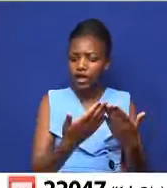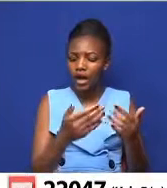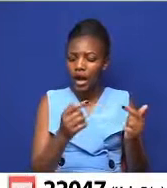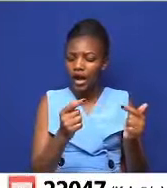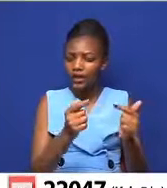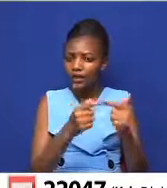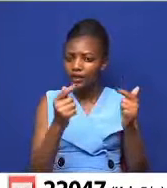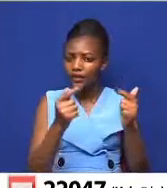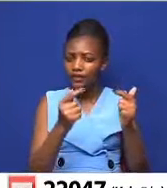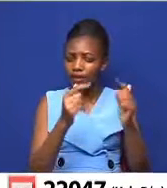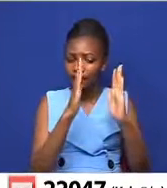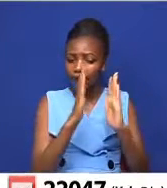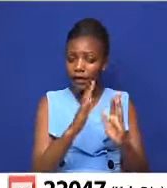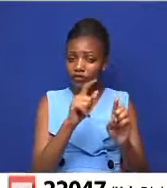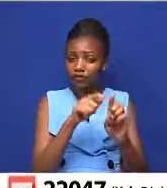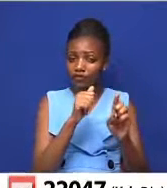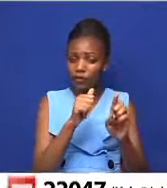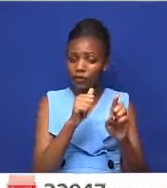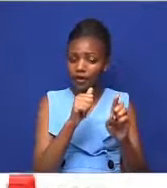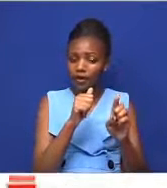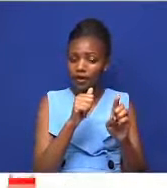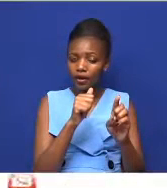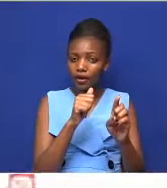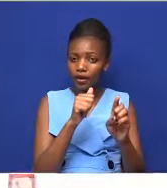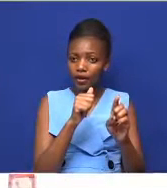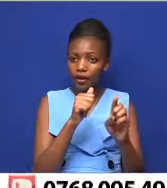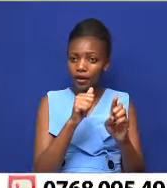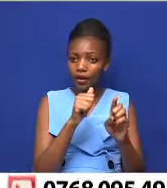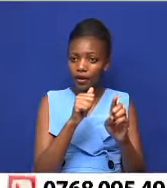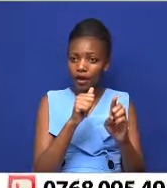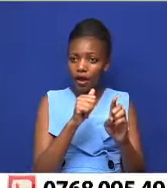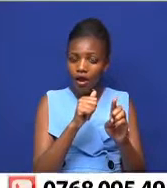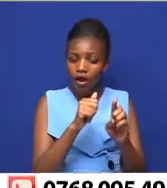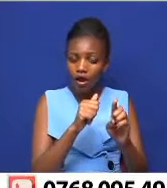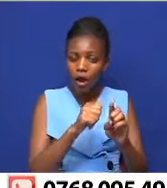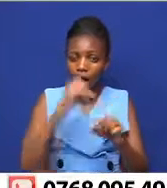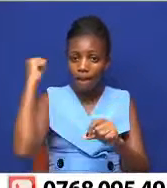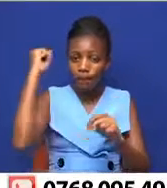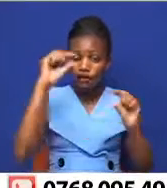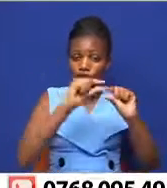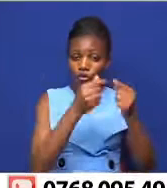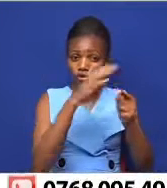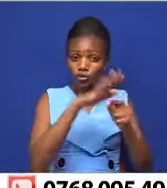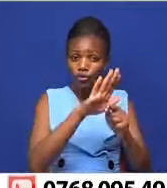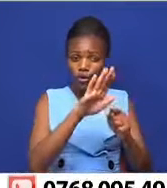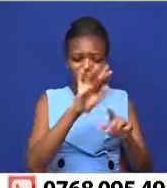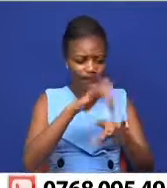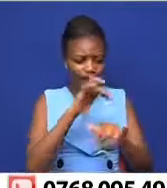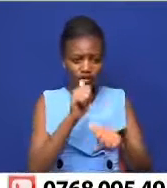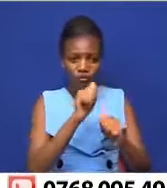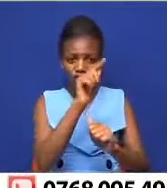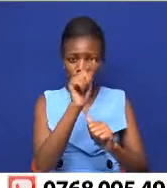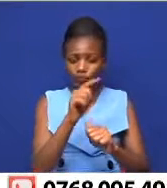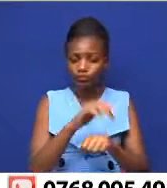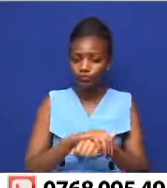person from the, you know, Pierre Ngunziza-led political party? What would be the impact of this?